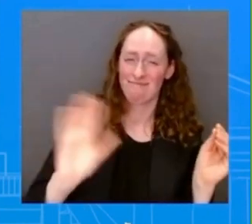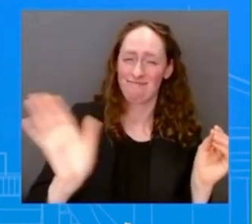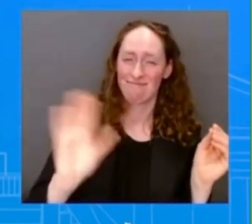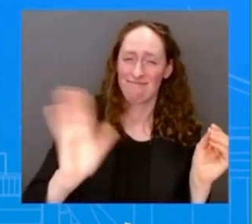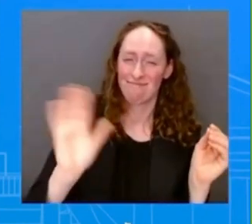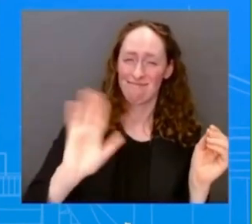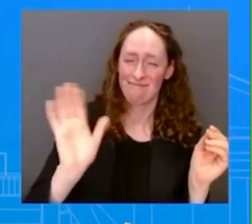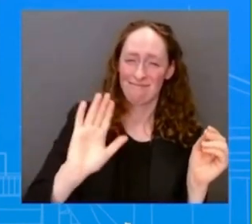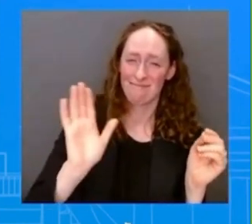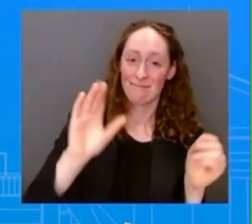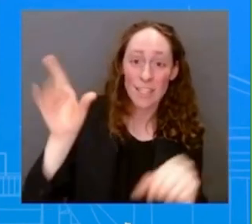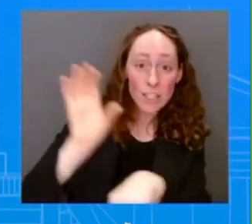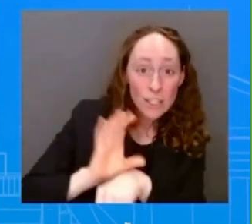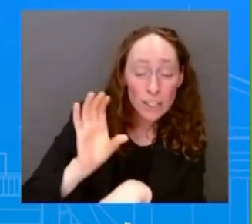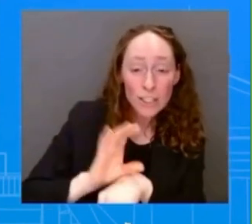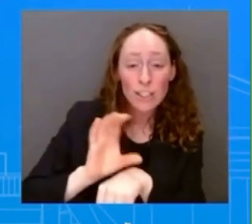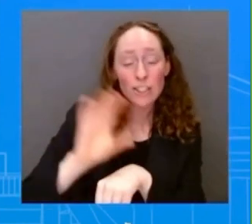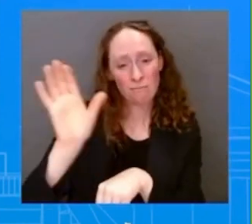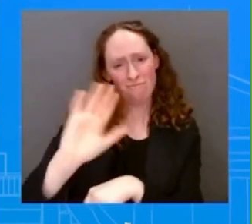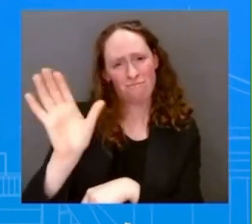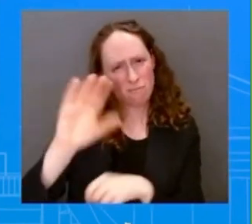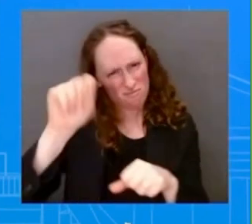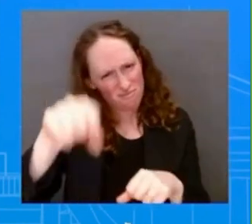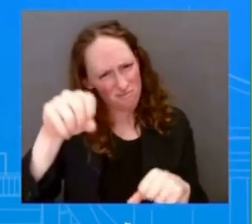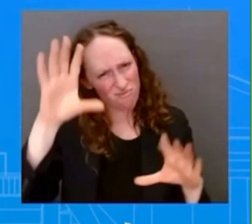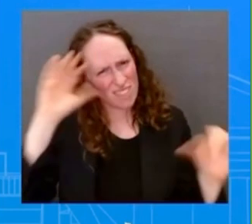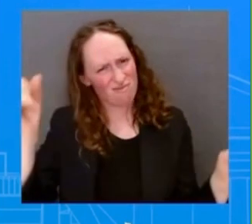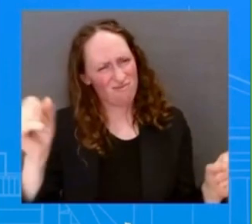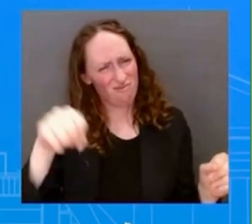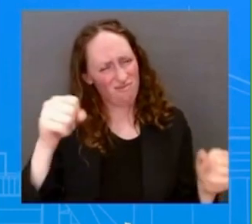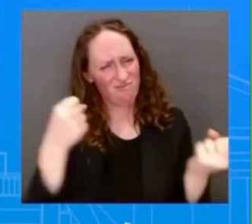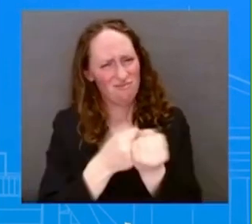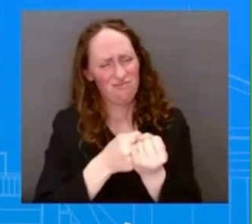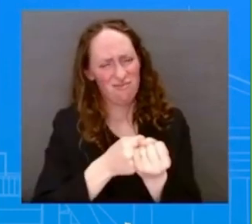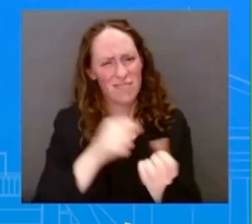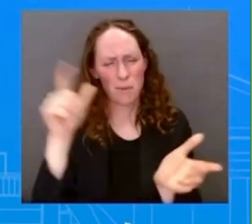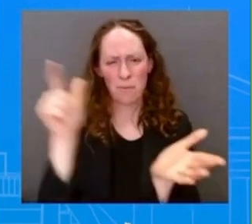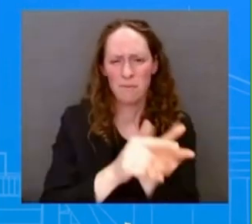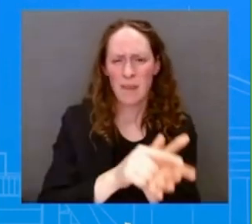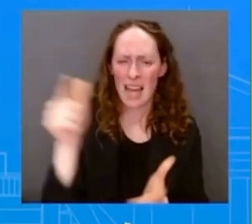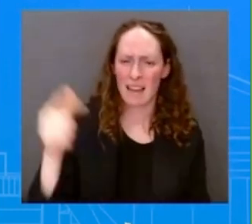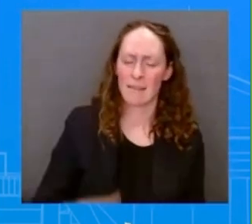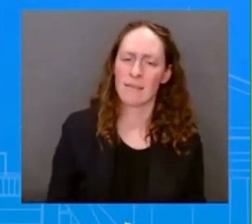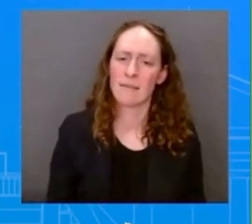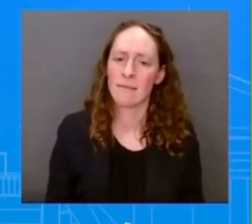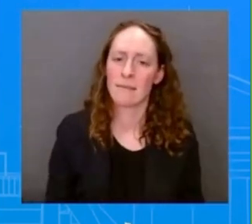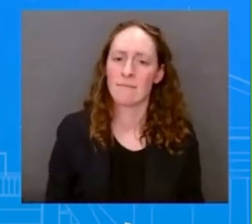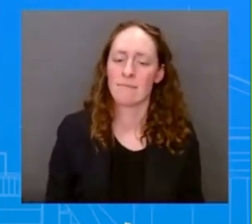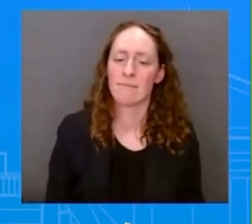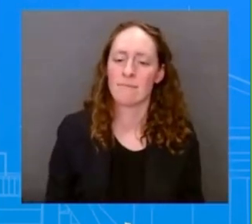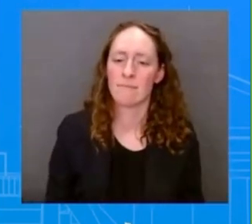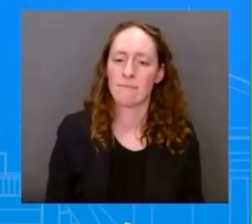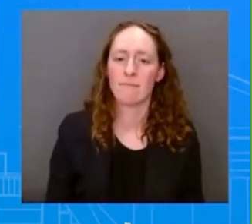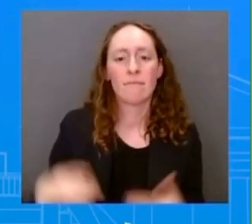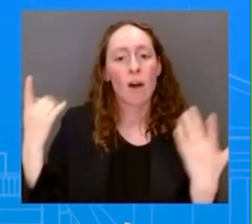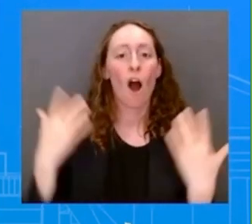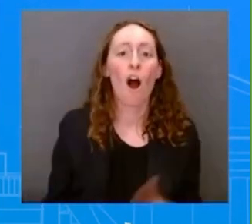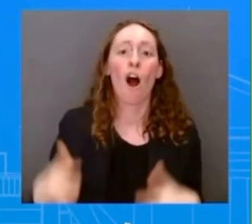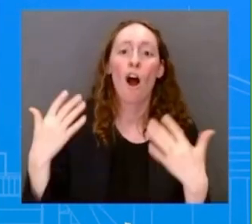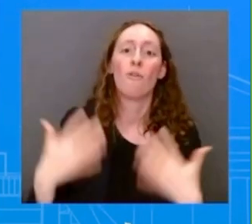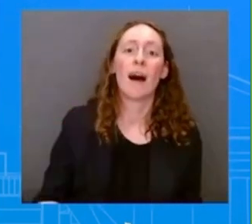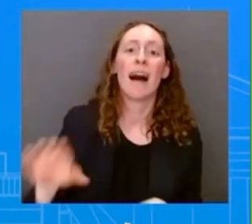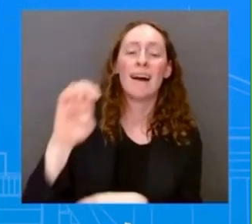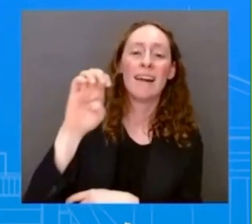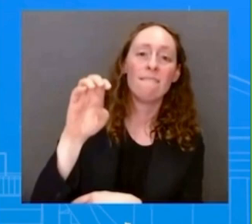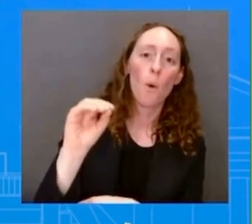And he has done more than any other president the first two years on an executive order. And as you know, we all know how government